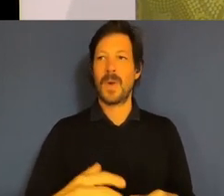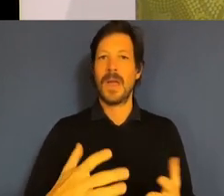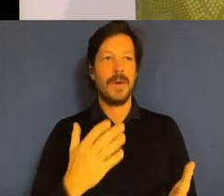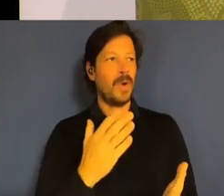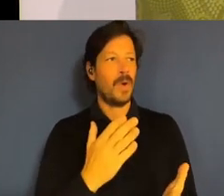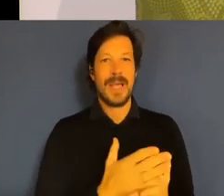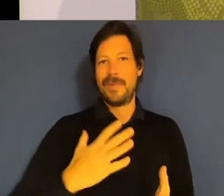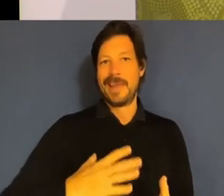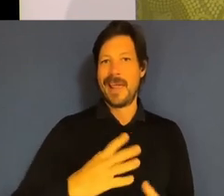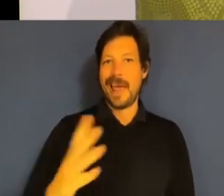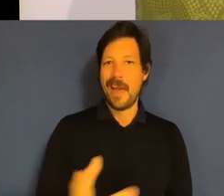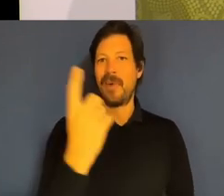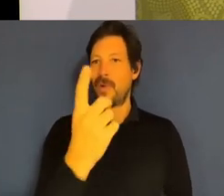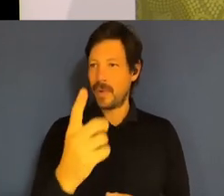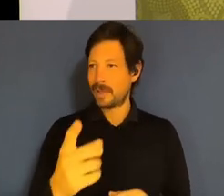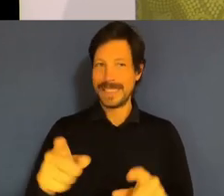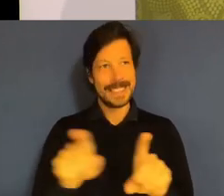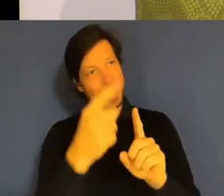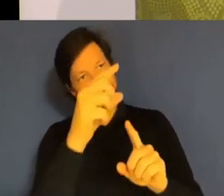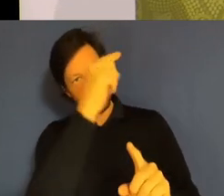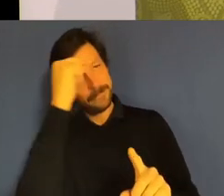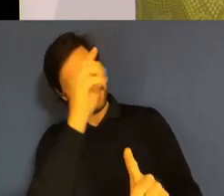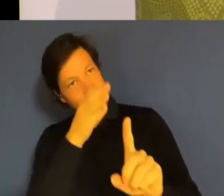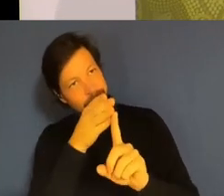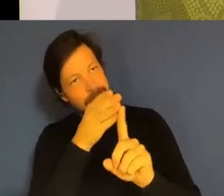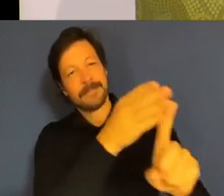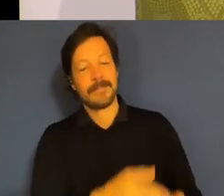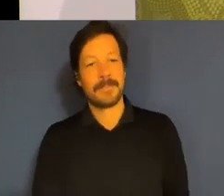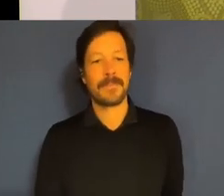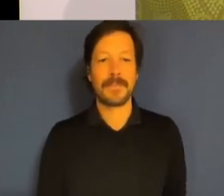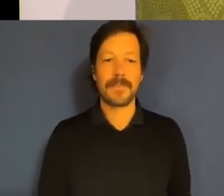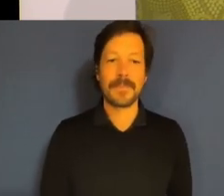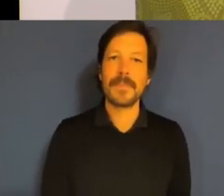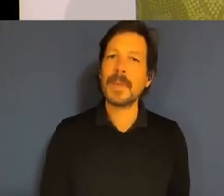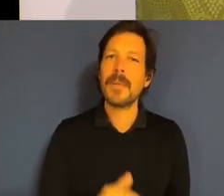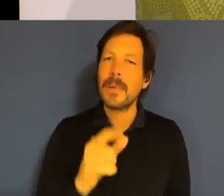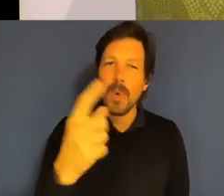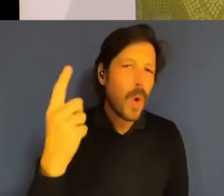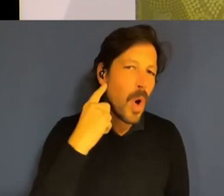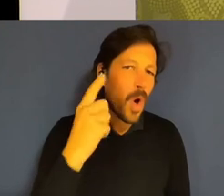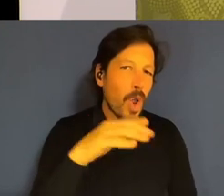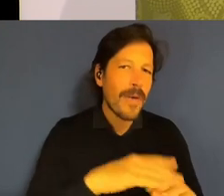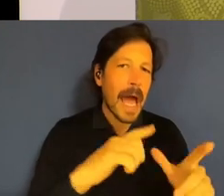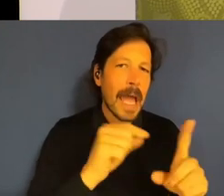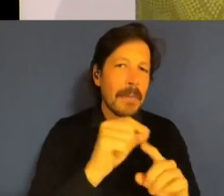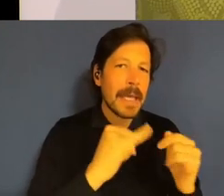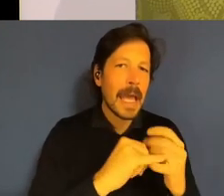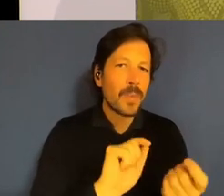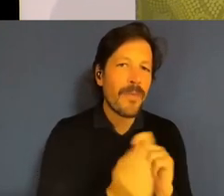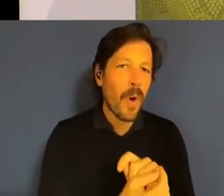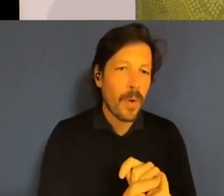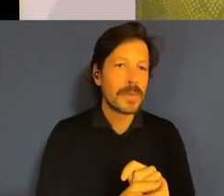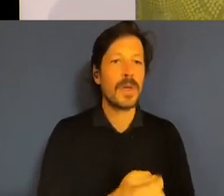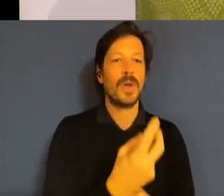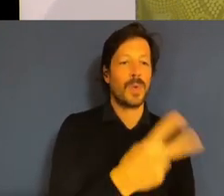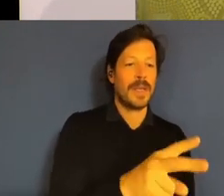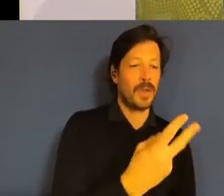same direction. Many of you will hopefully have heard of the work that's underway the APS reforms. The 2021-22